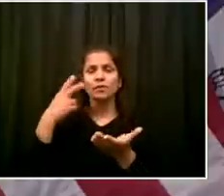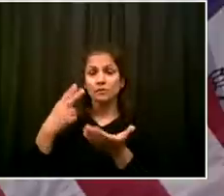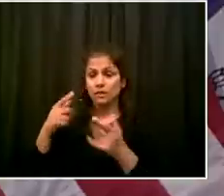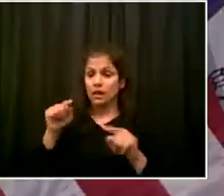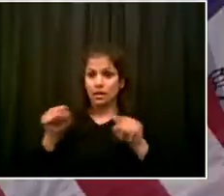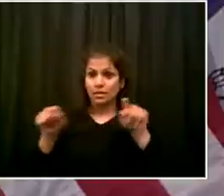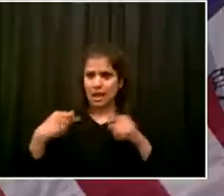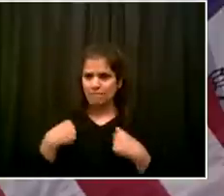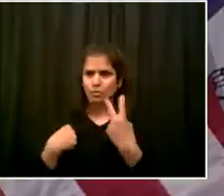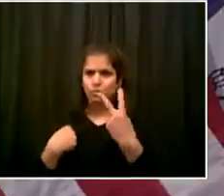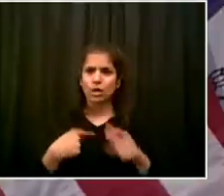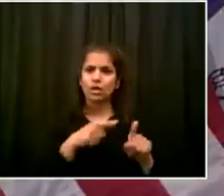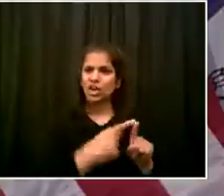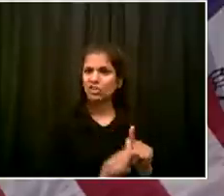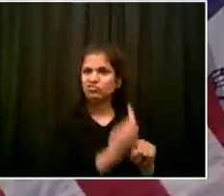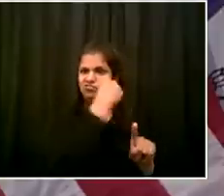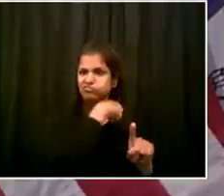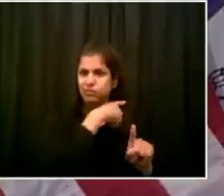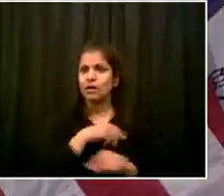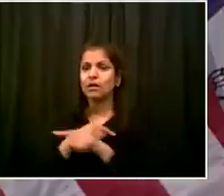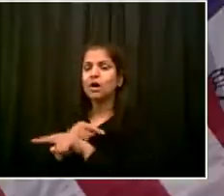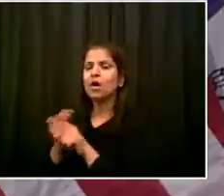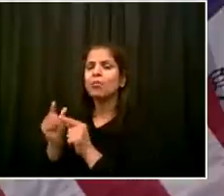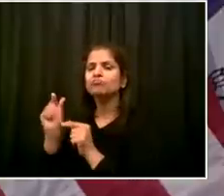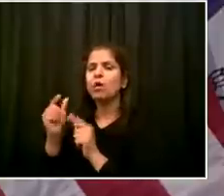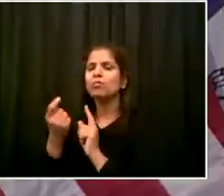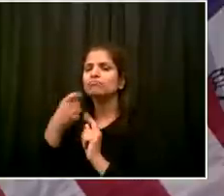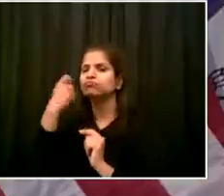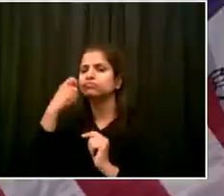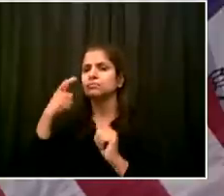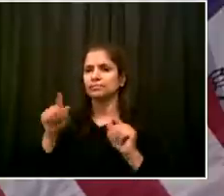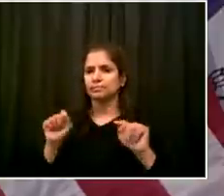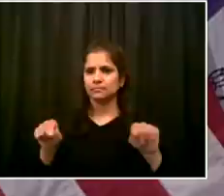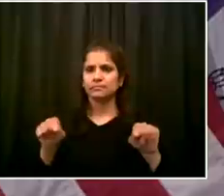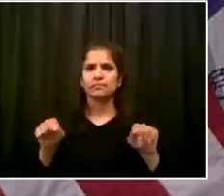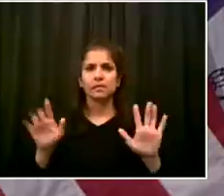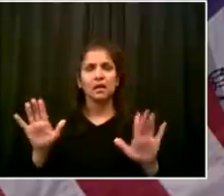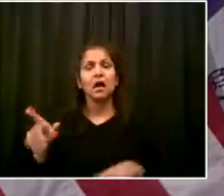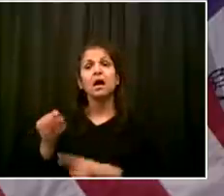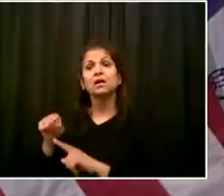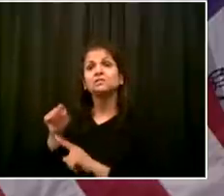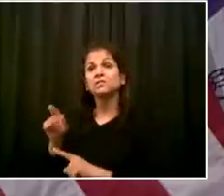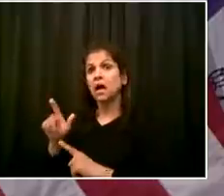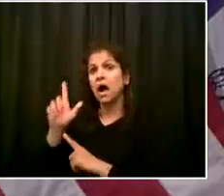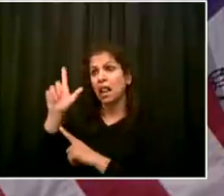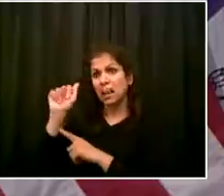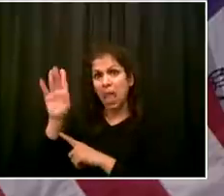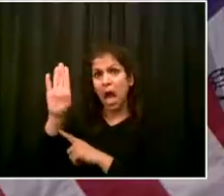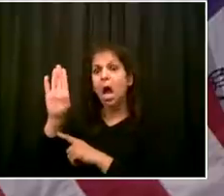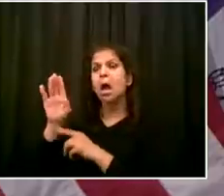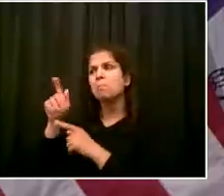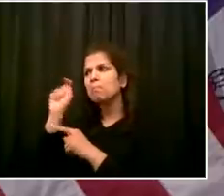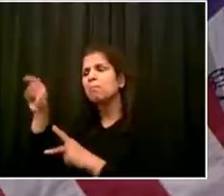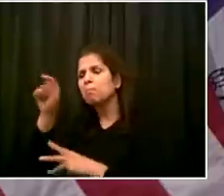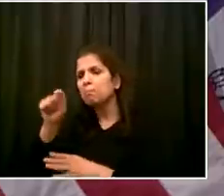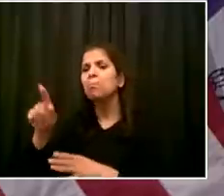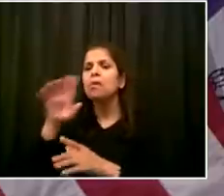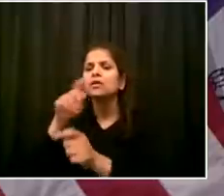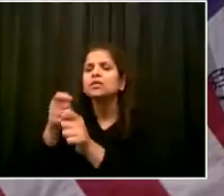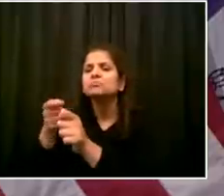test. So I think your point is a good one. And we will arrange a demonstration to show people that it's a pretty easy, quick thing.